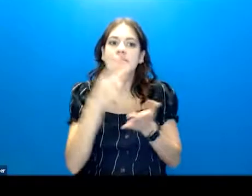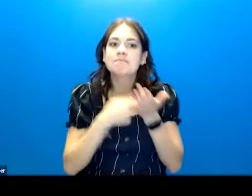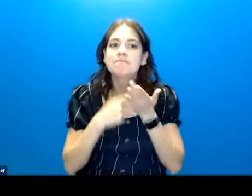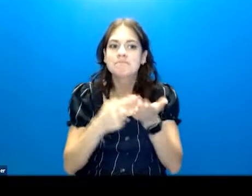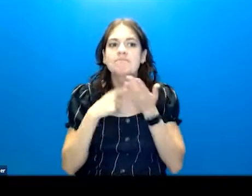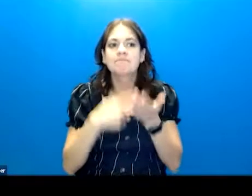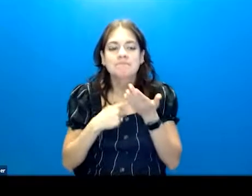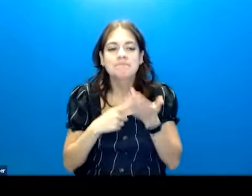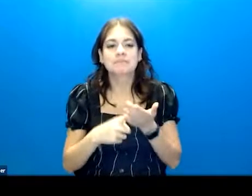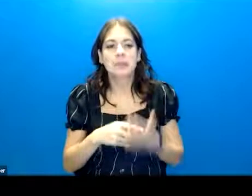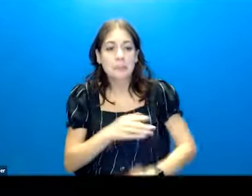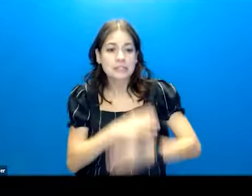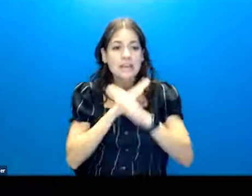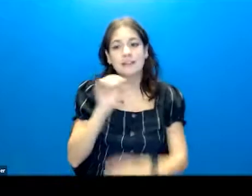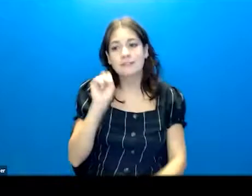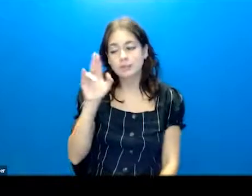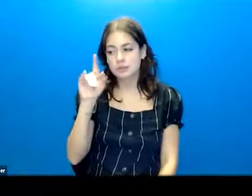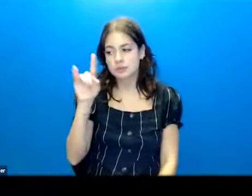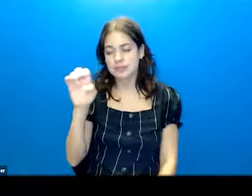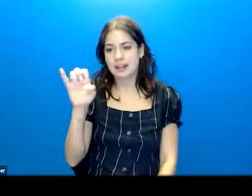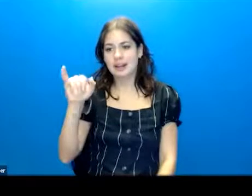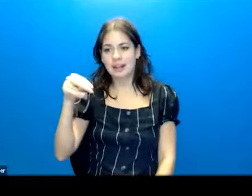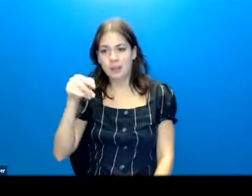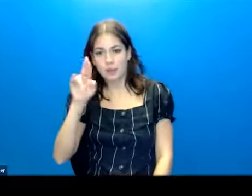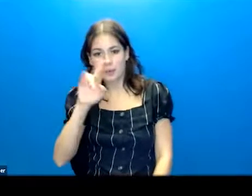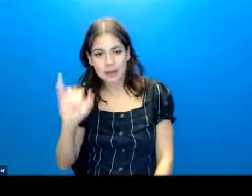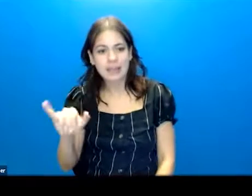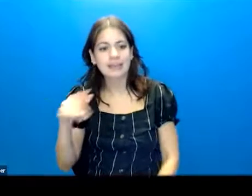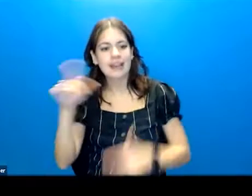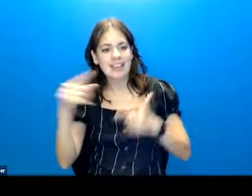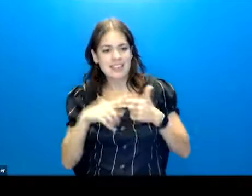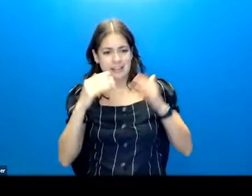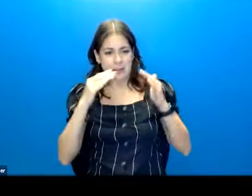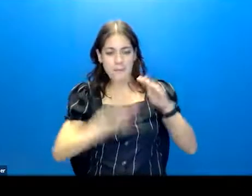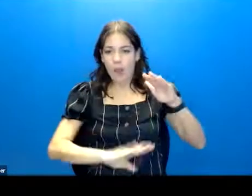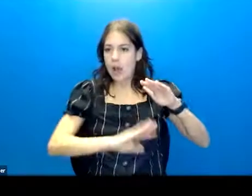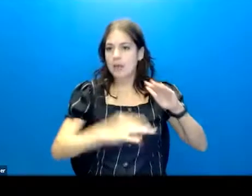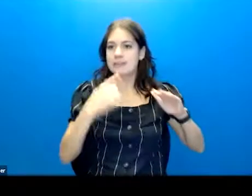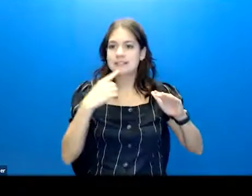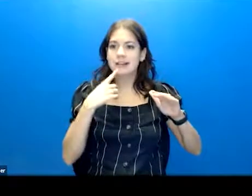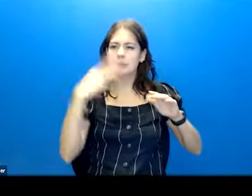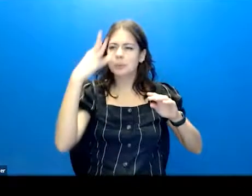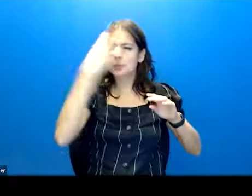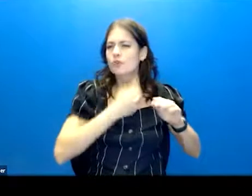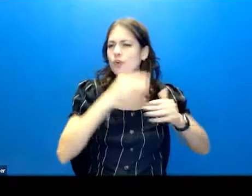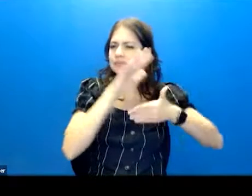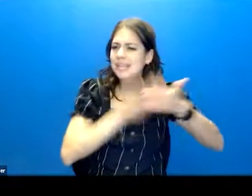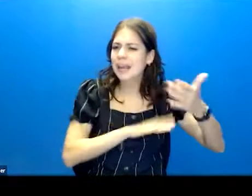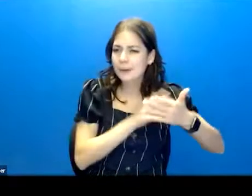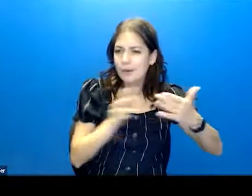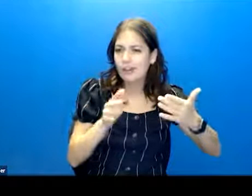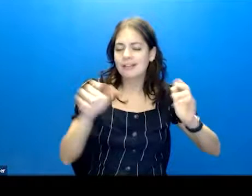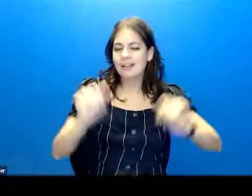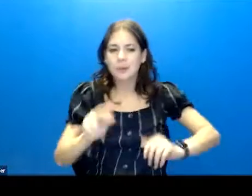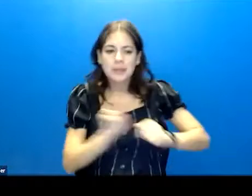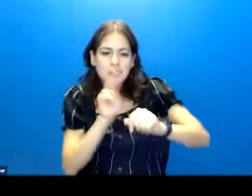protective factors, the inquiry if you can't find your CSSRS. And then right down here at the bottom, it gives you a beautiful little table that